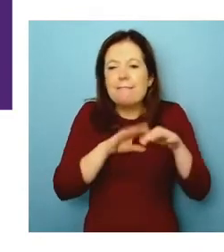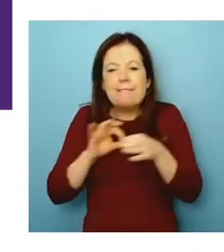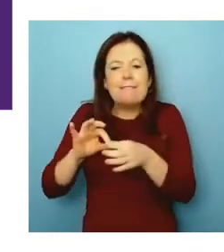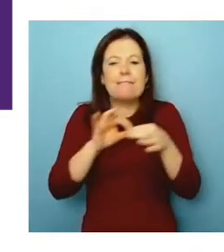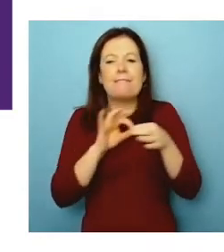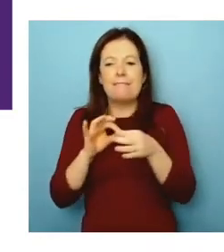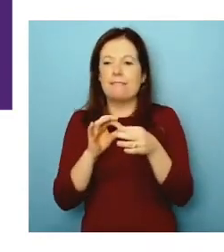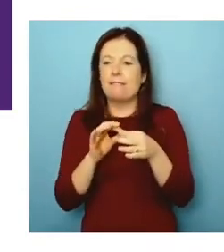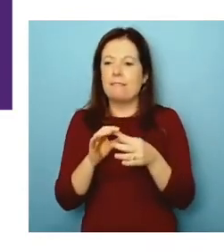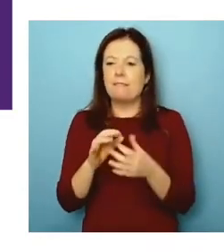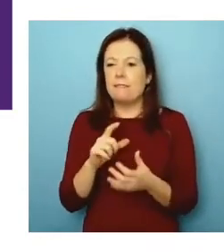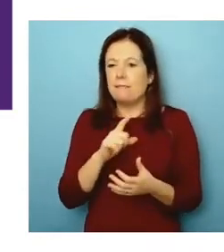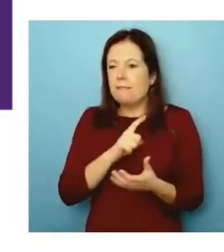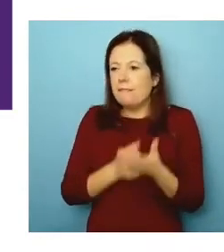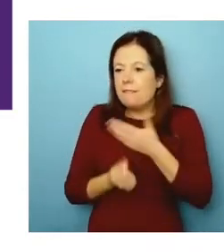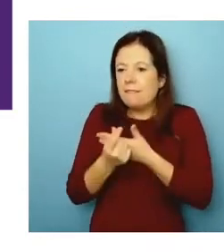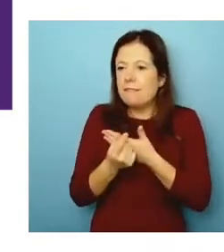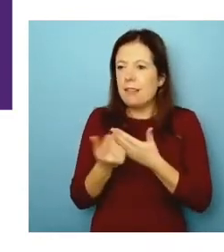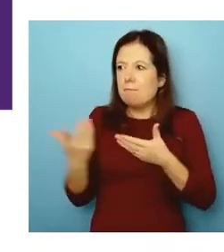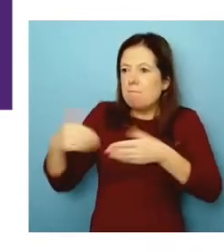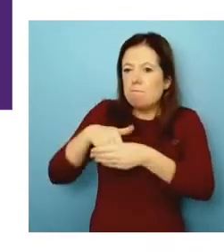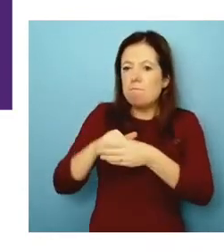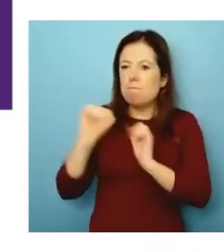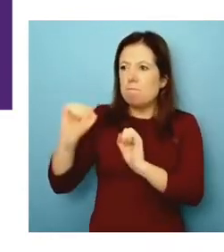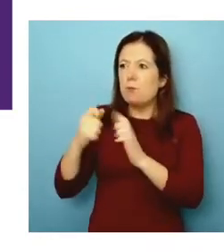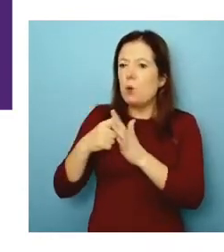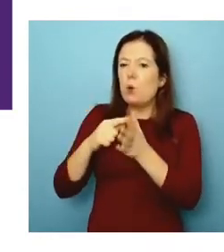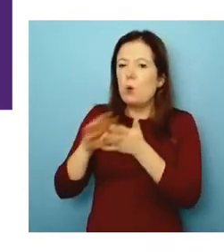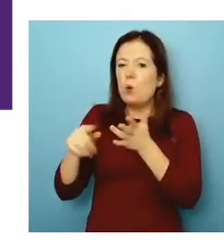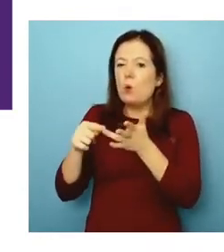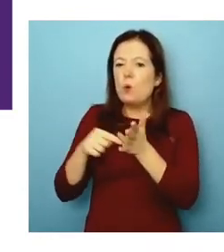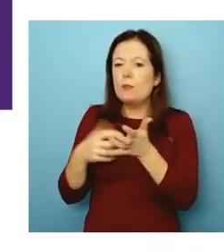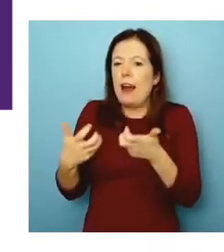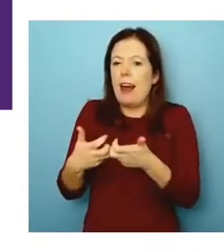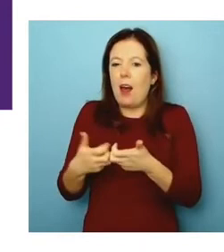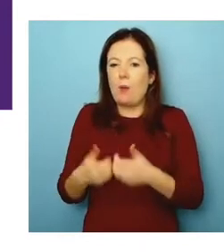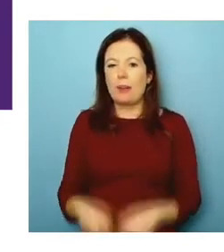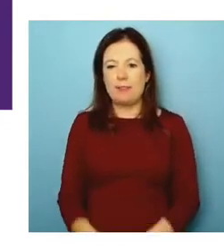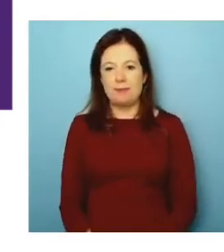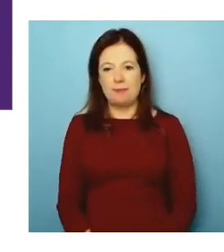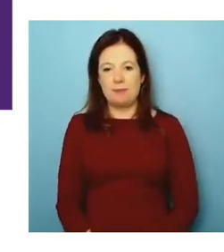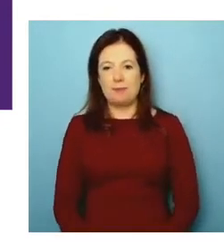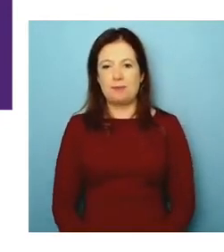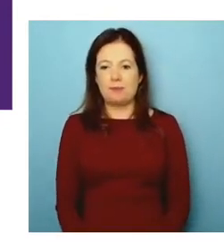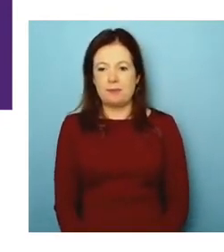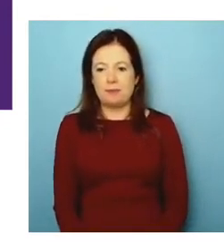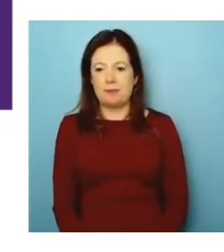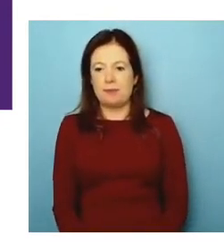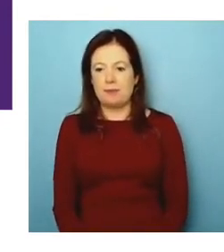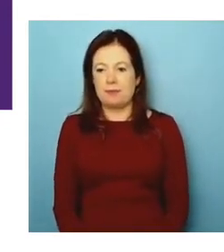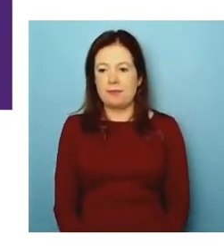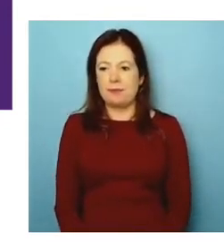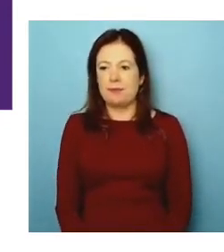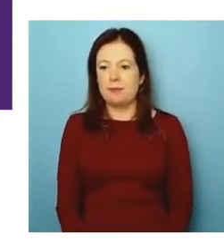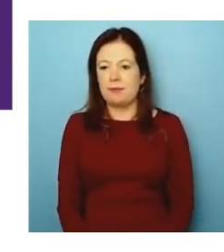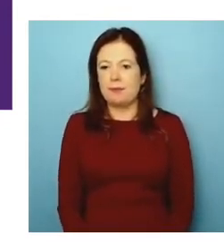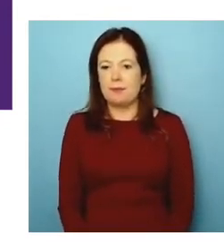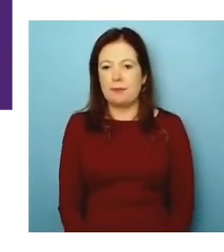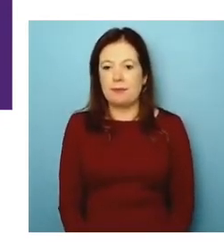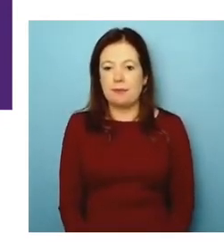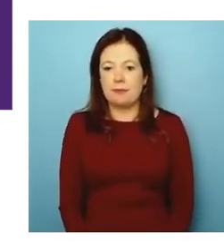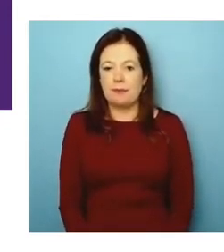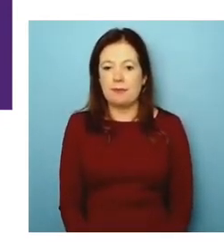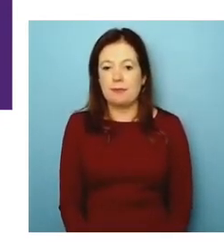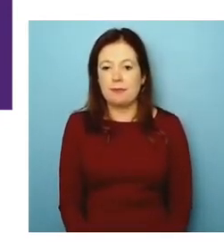come from? How did you build that in? Yeah, I mean, I guess it's our ambition. I guess, I guess everyone is different, but our